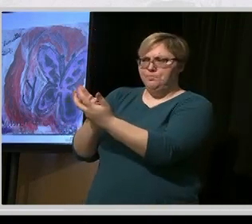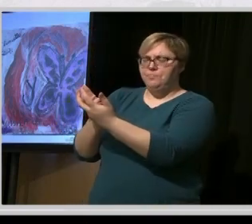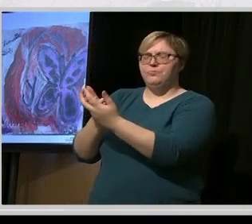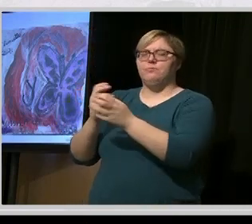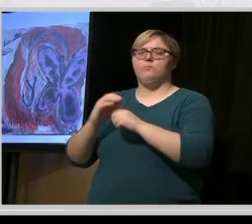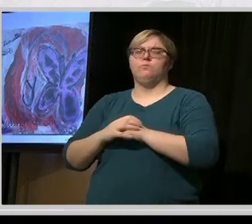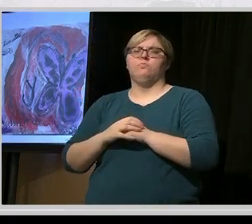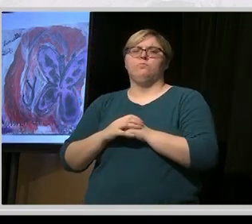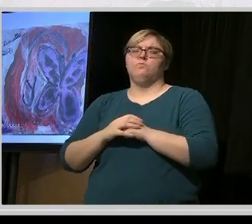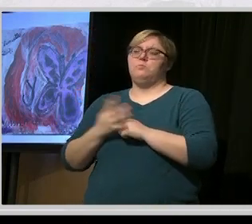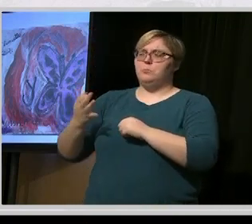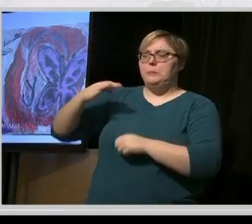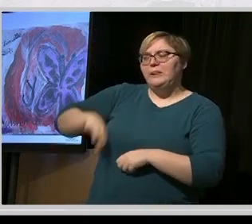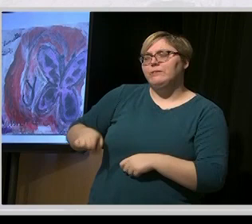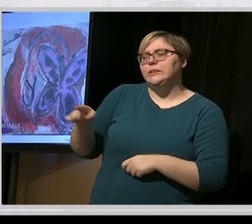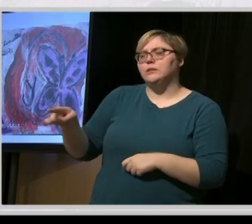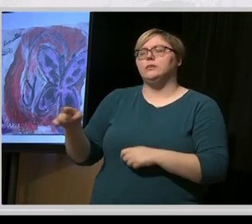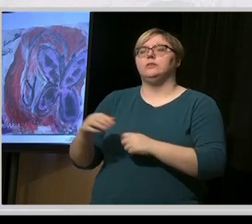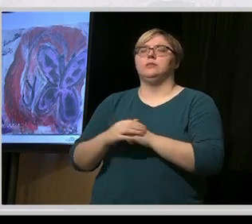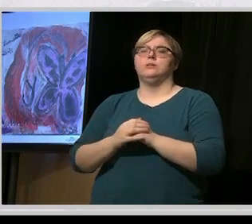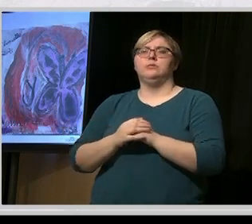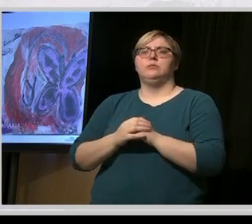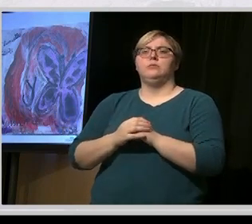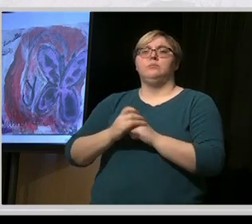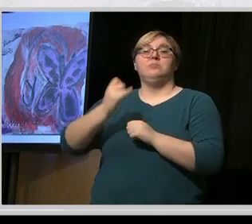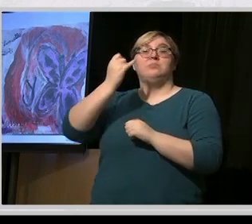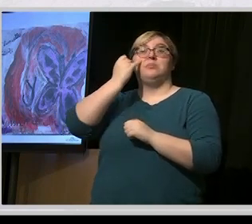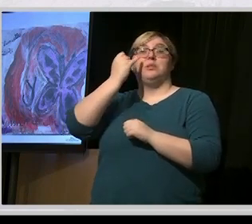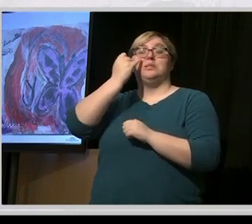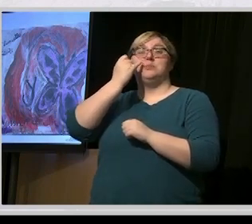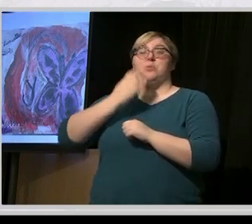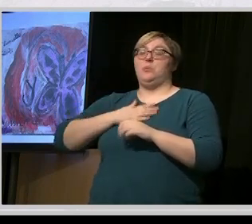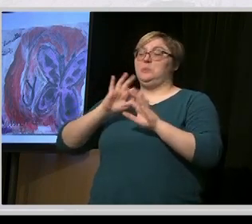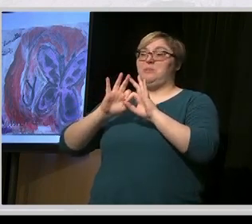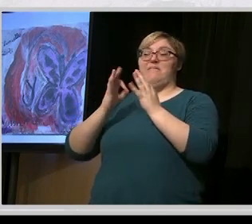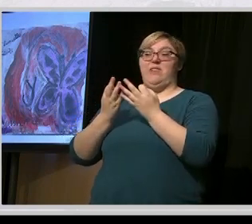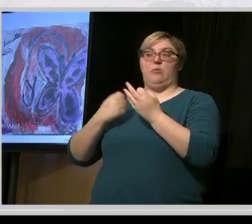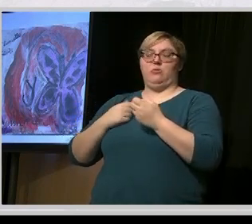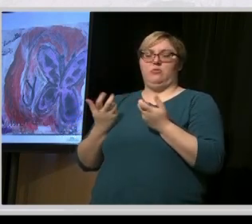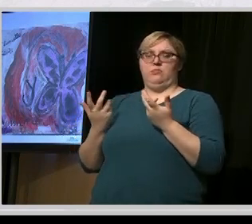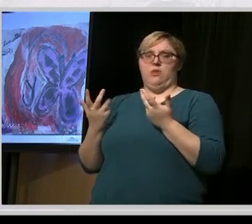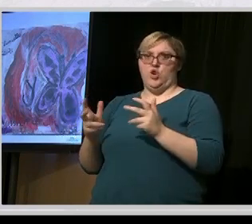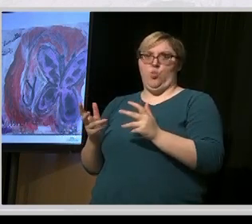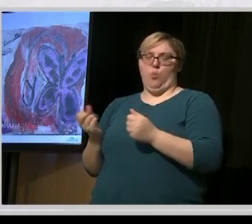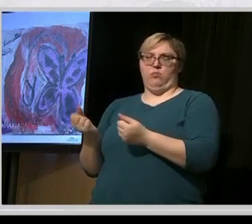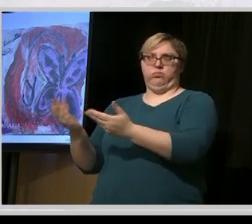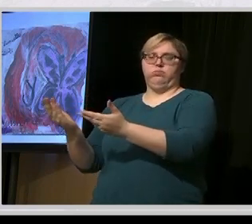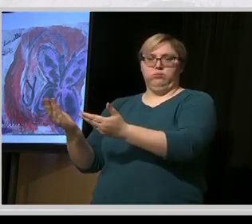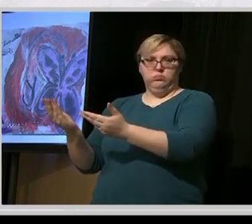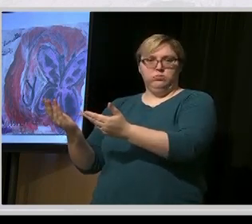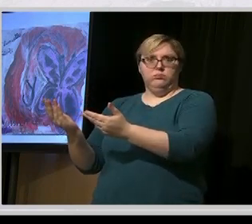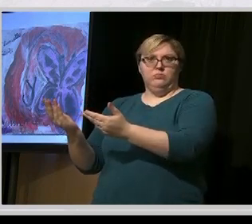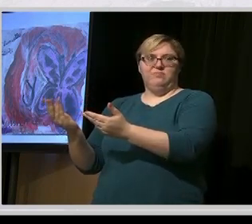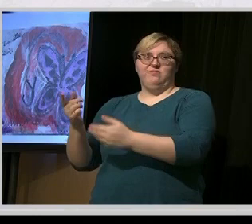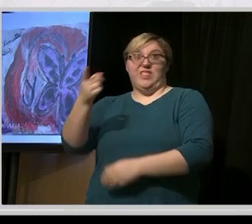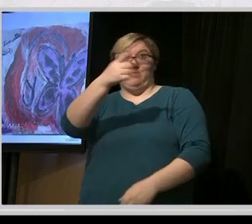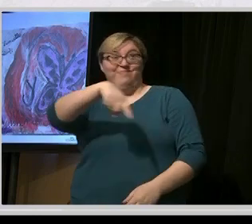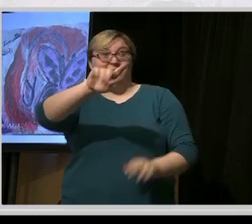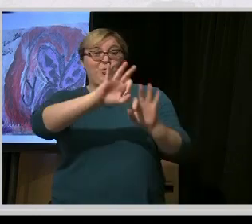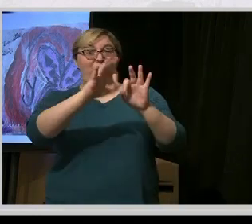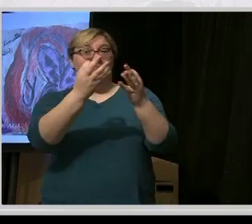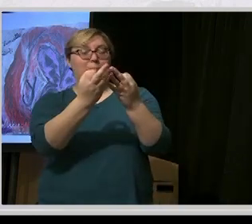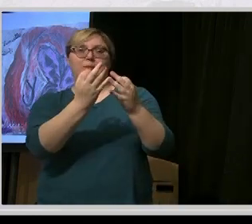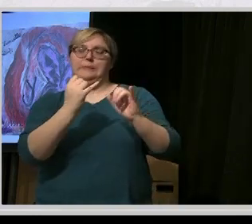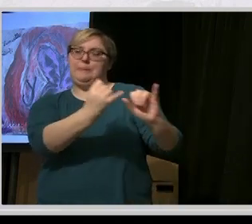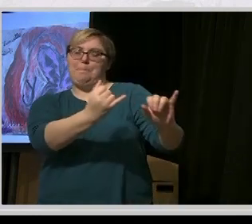Because if it doesn't make sense for my family, we shouldn't be recommending it for your families. I also want to